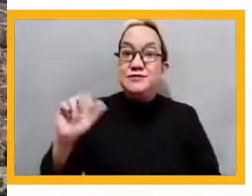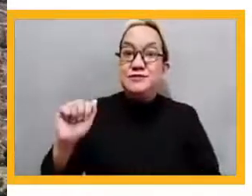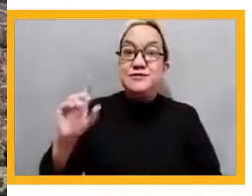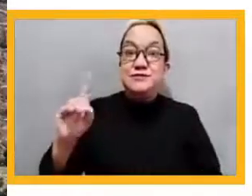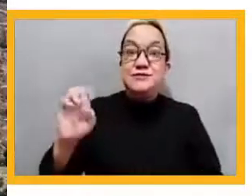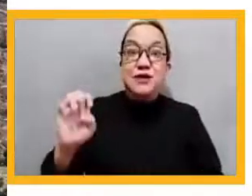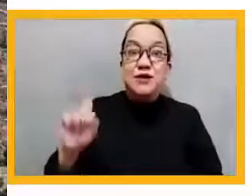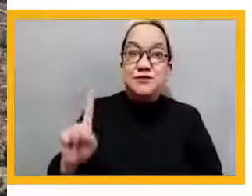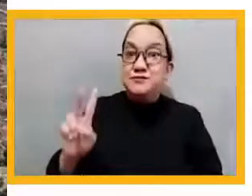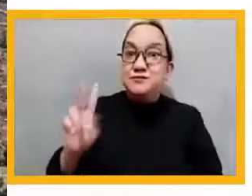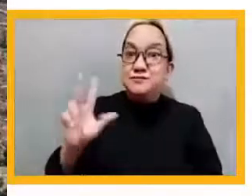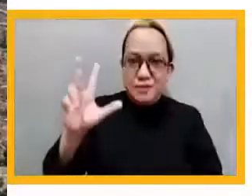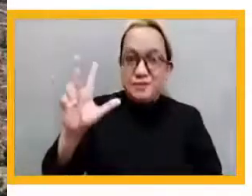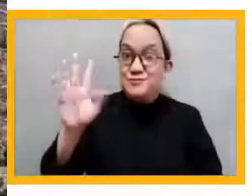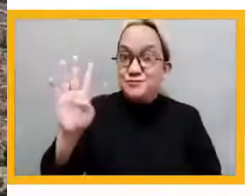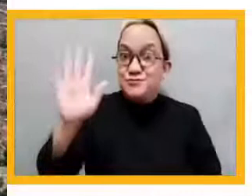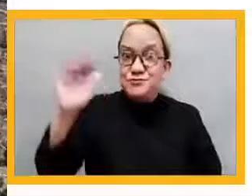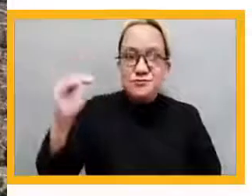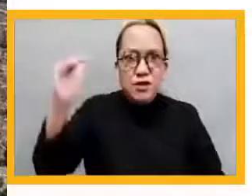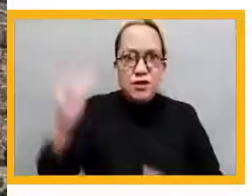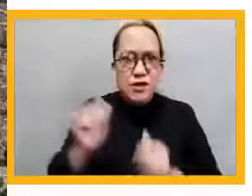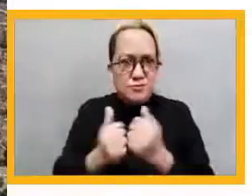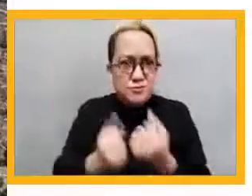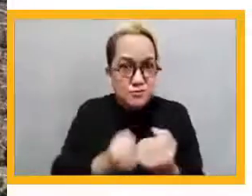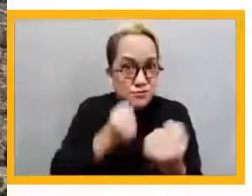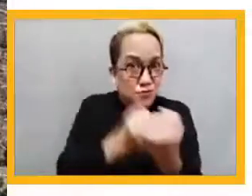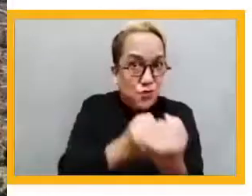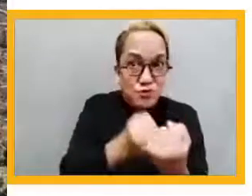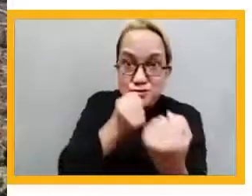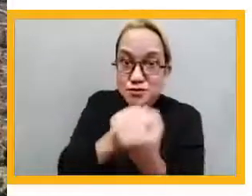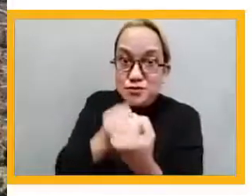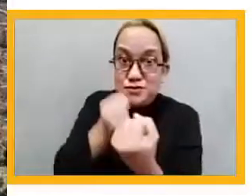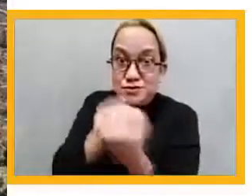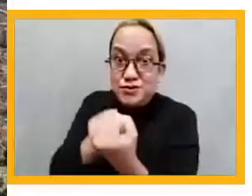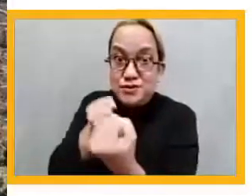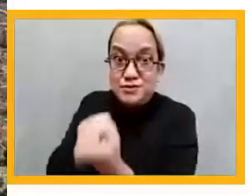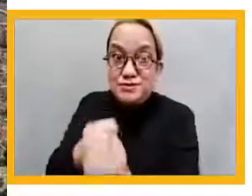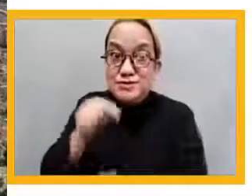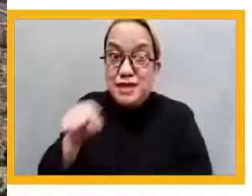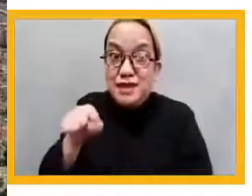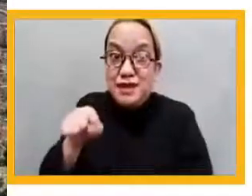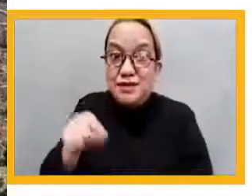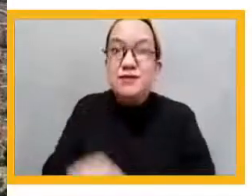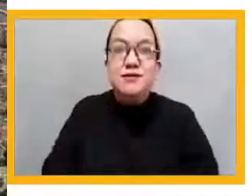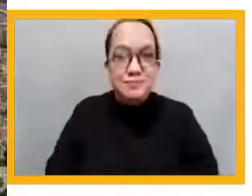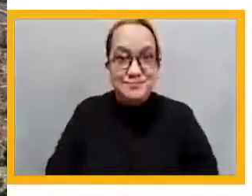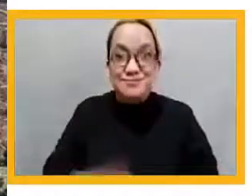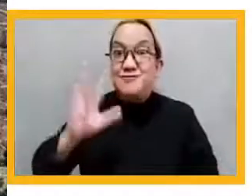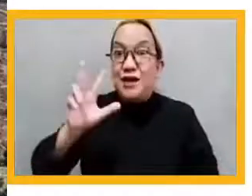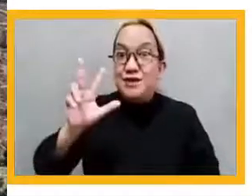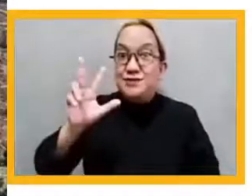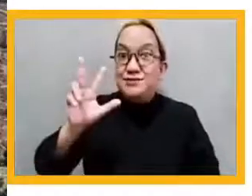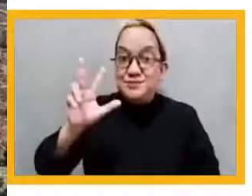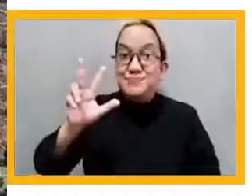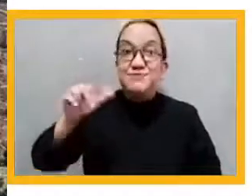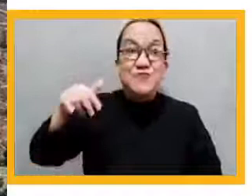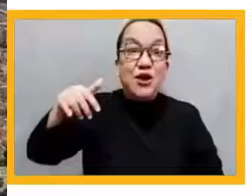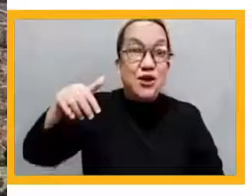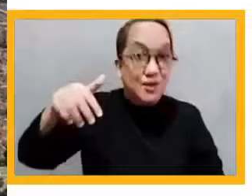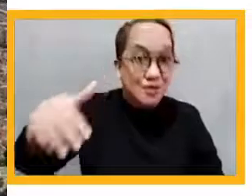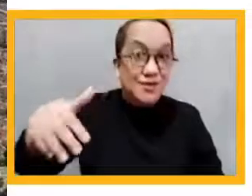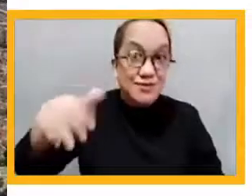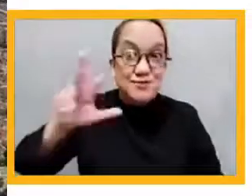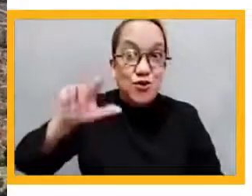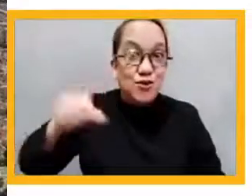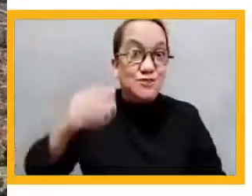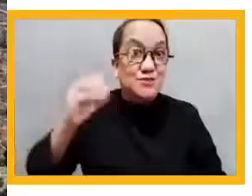design this, and we ended up being an example of the school of the future. This is what is so interesting. So I always say it's a